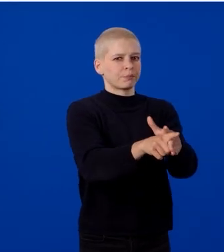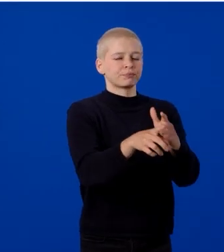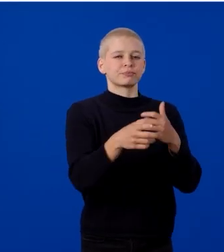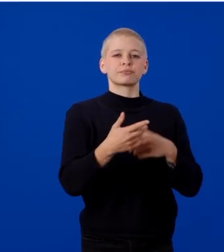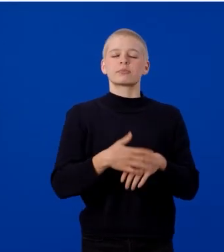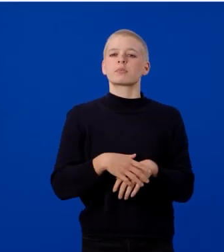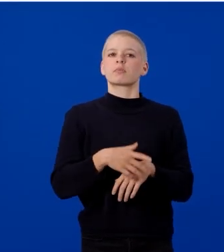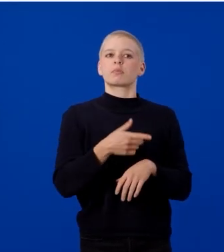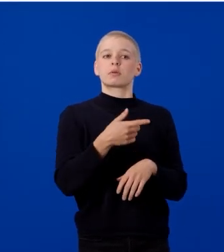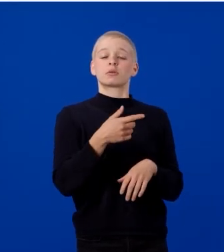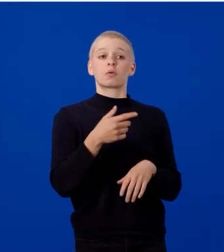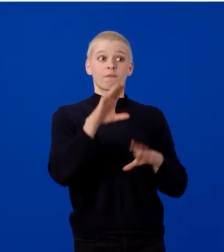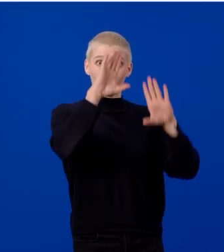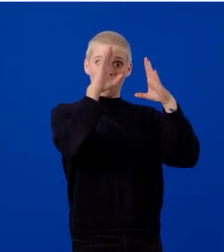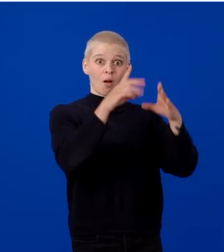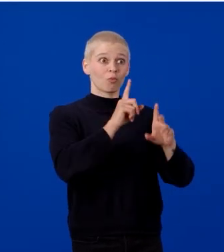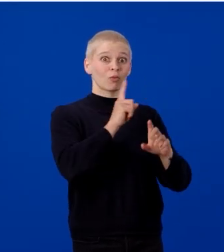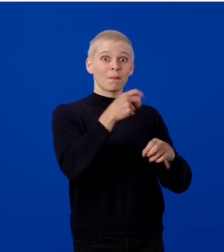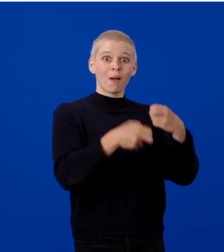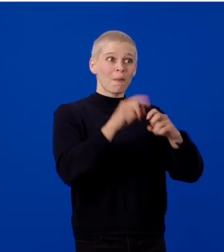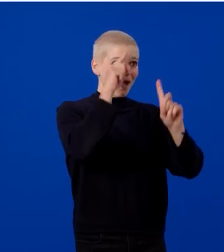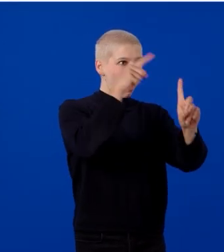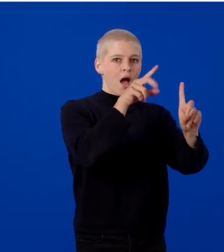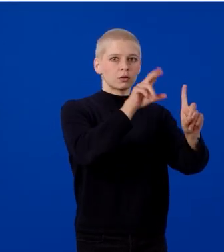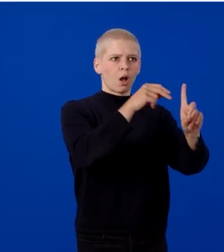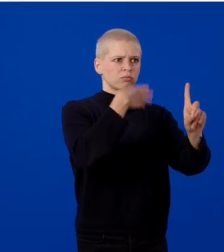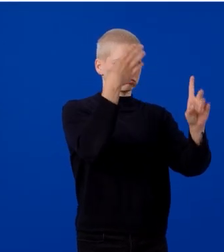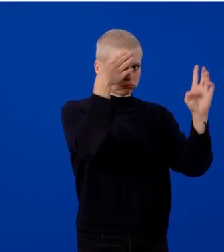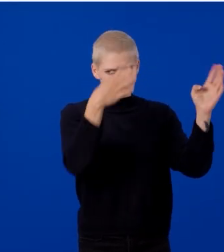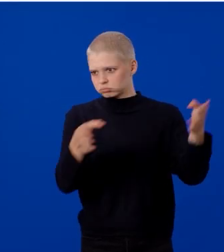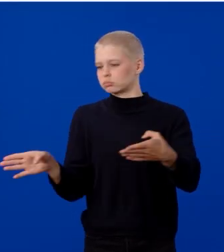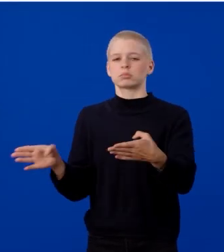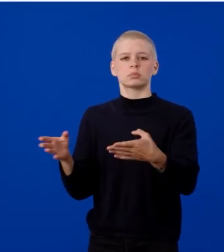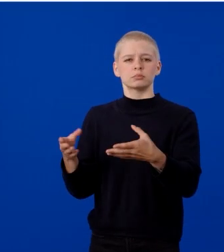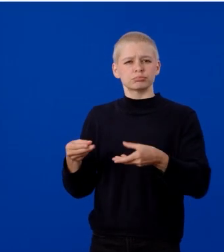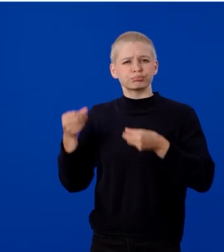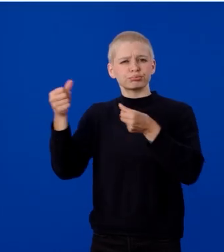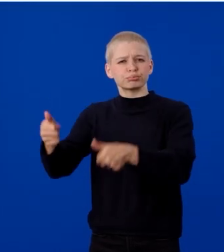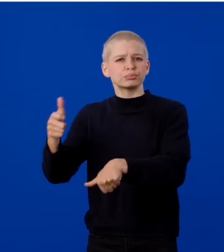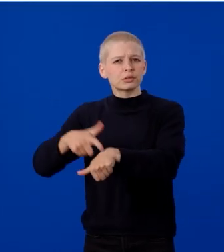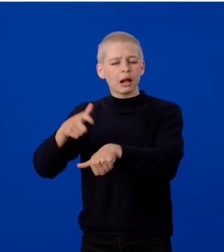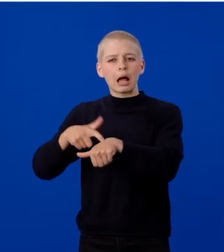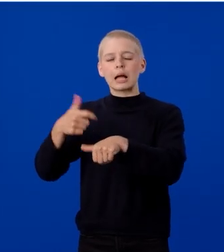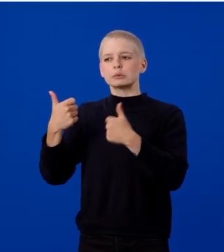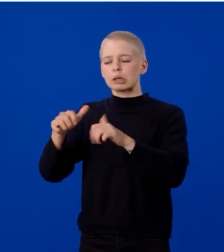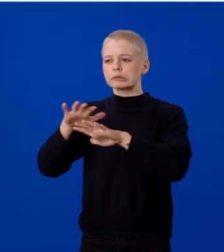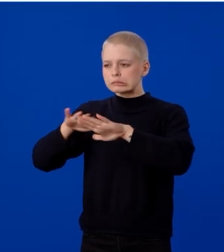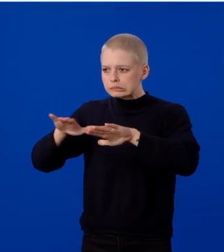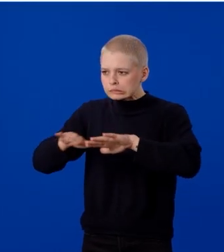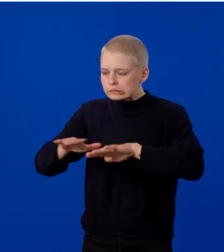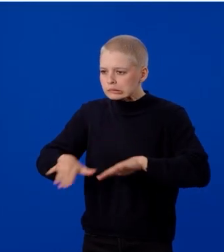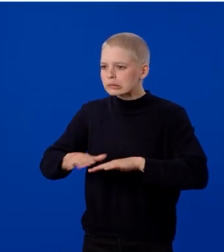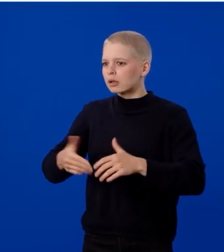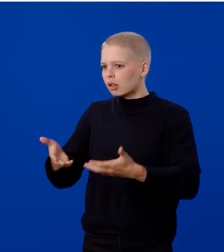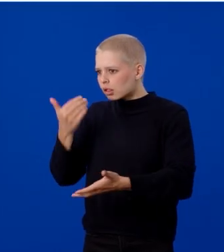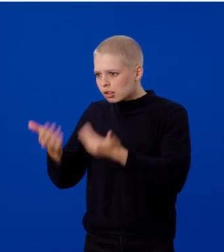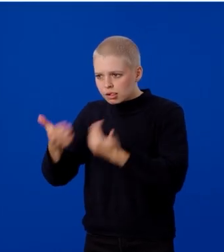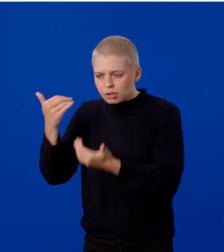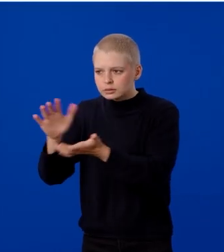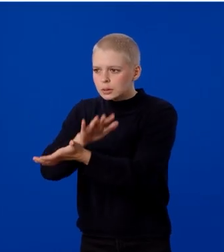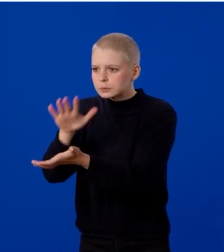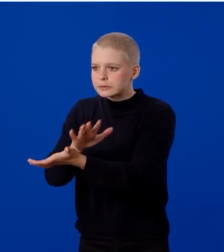on solving the real problem, they spend huge amounts of time parsing documents. And guess what?